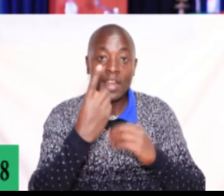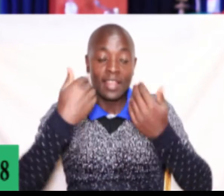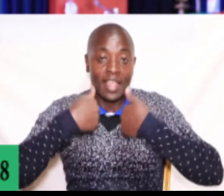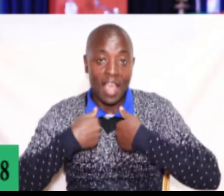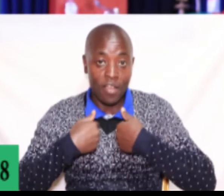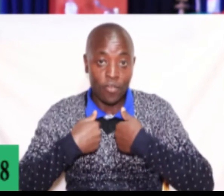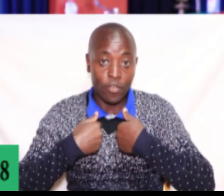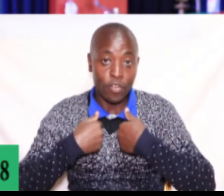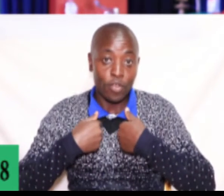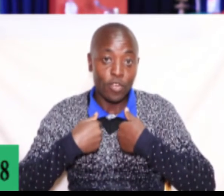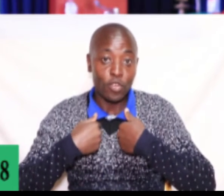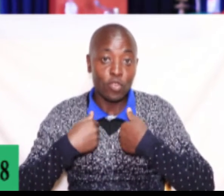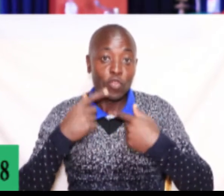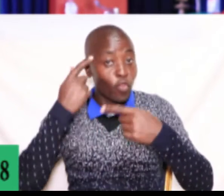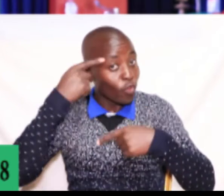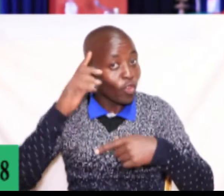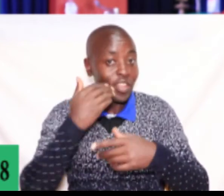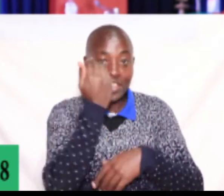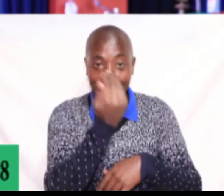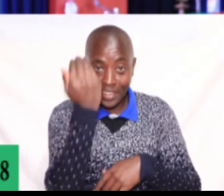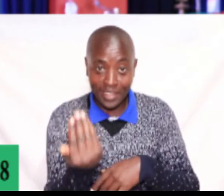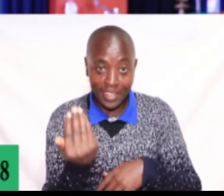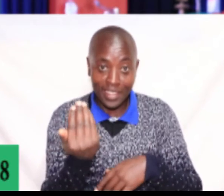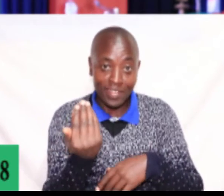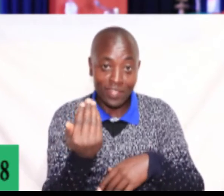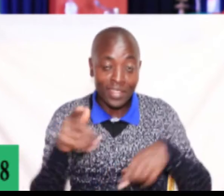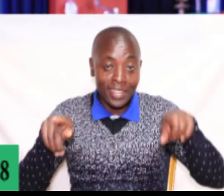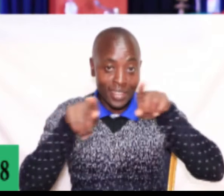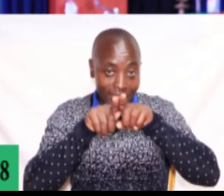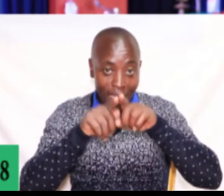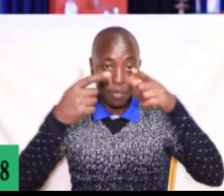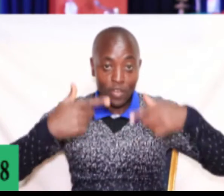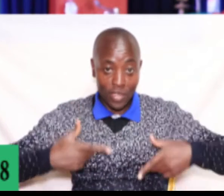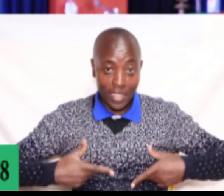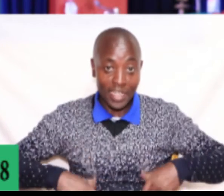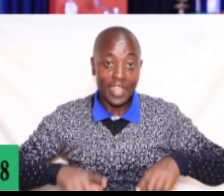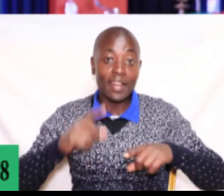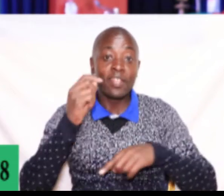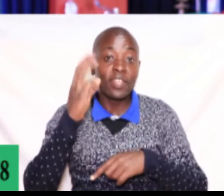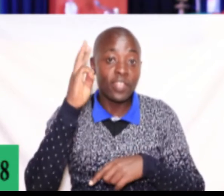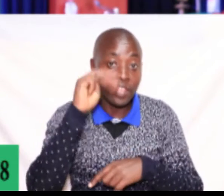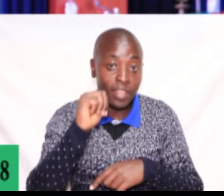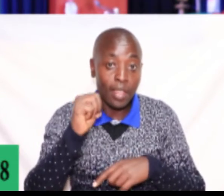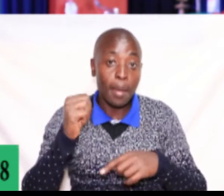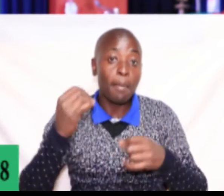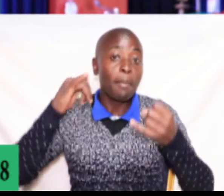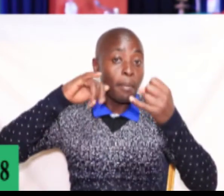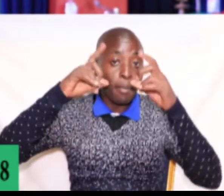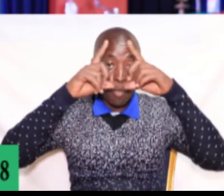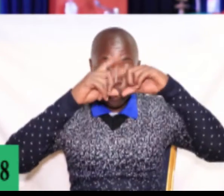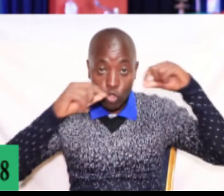was regarding their children, and that they would not let them marry